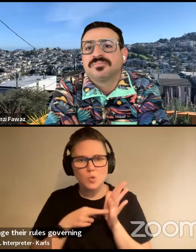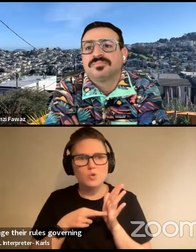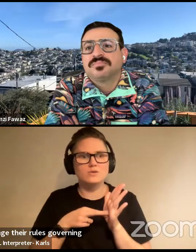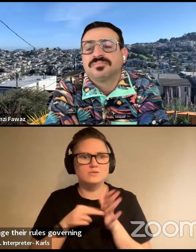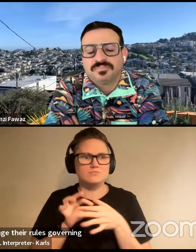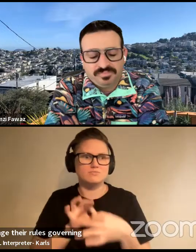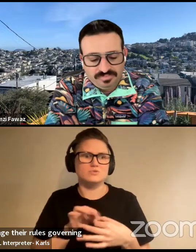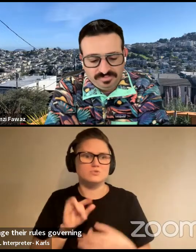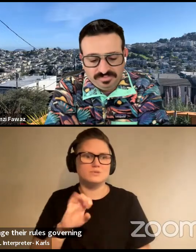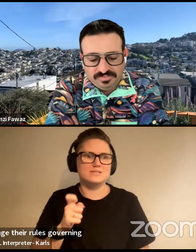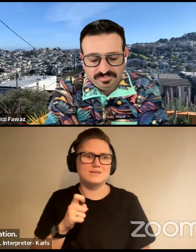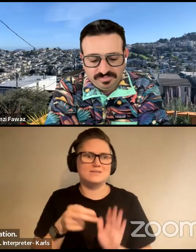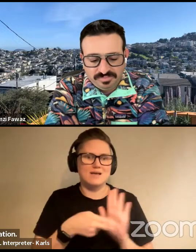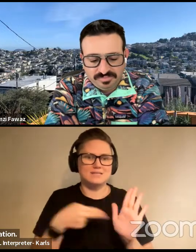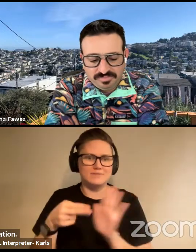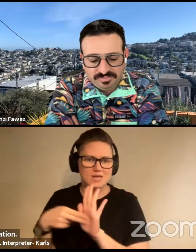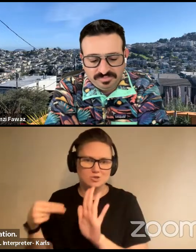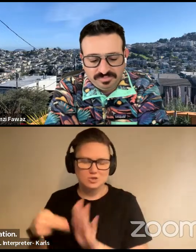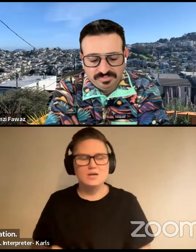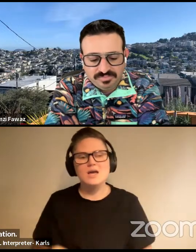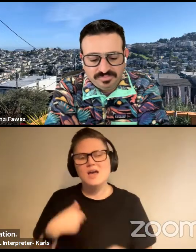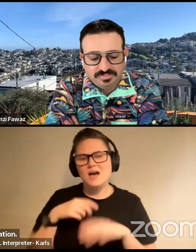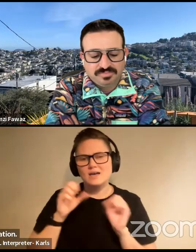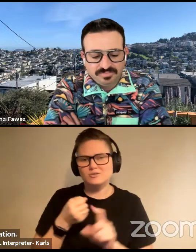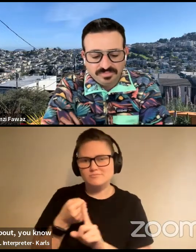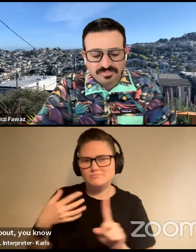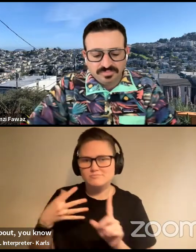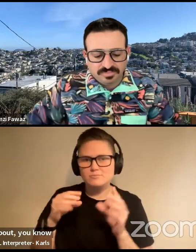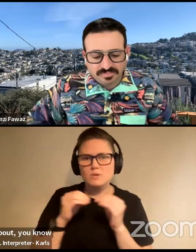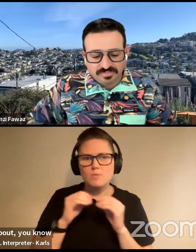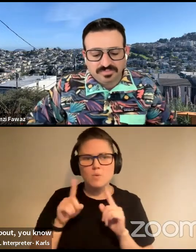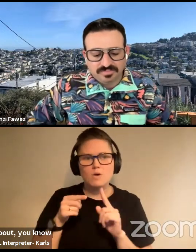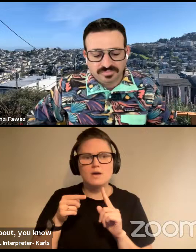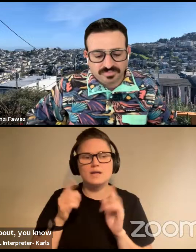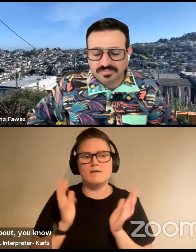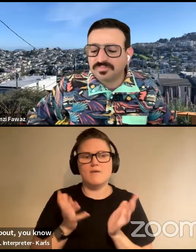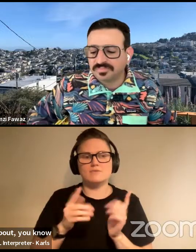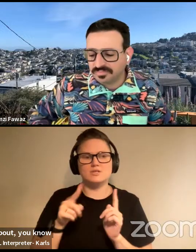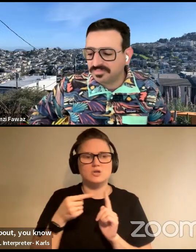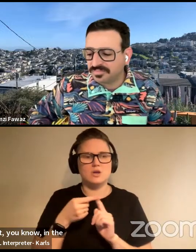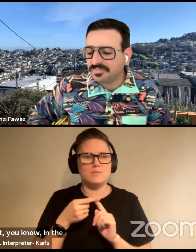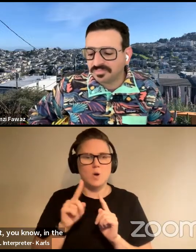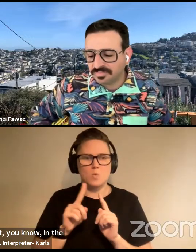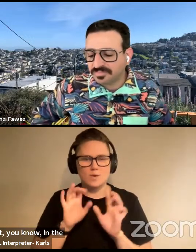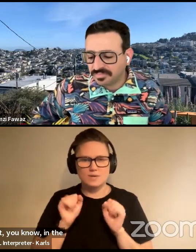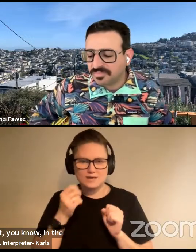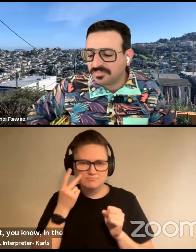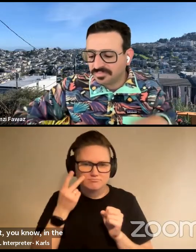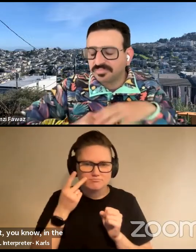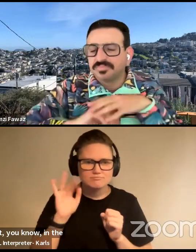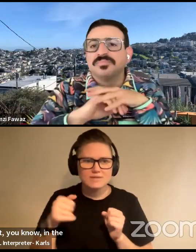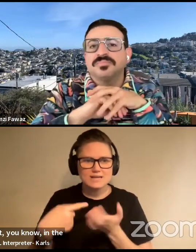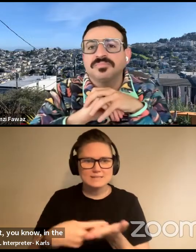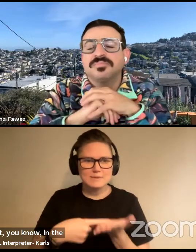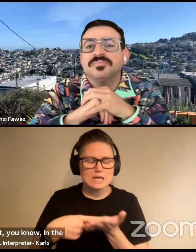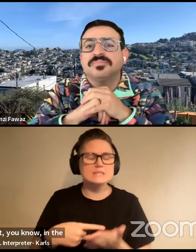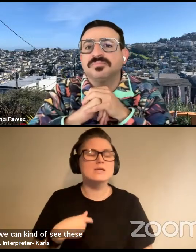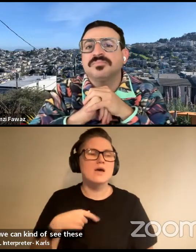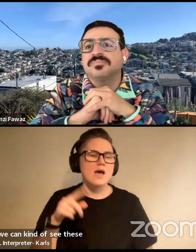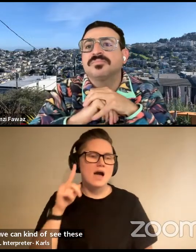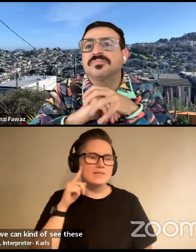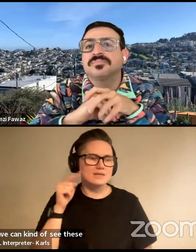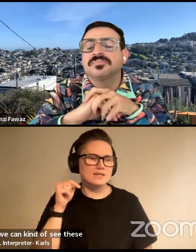I could talk more about, you know, in the conversation about like where we can kind of see these debates. But I do think at this